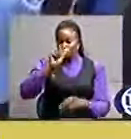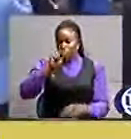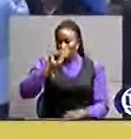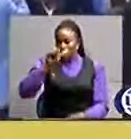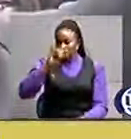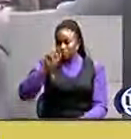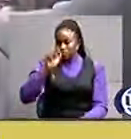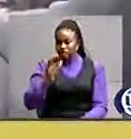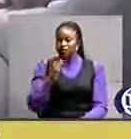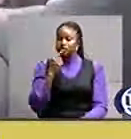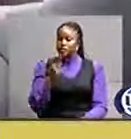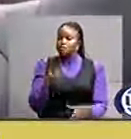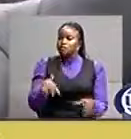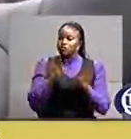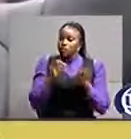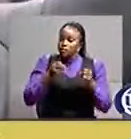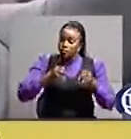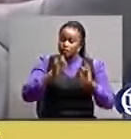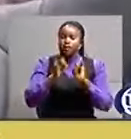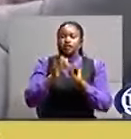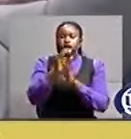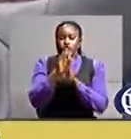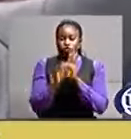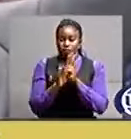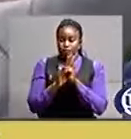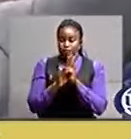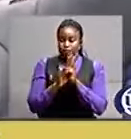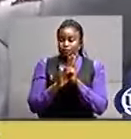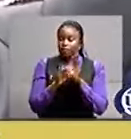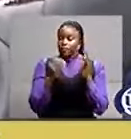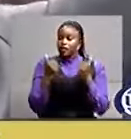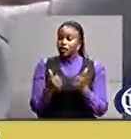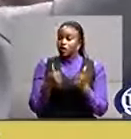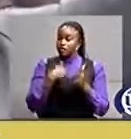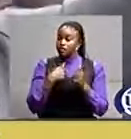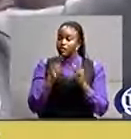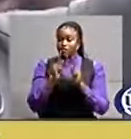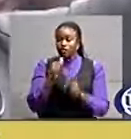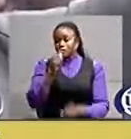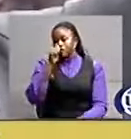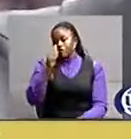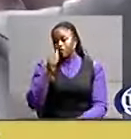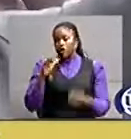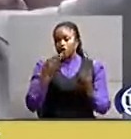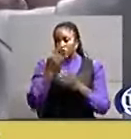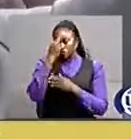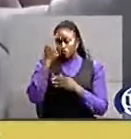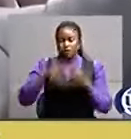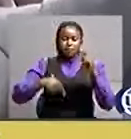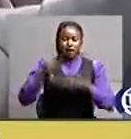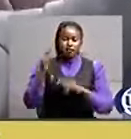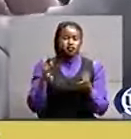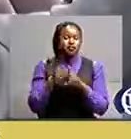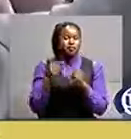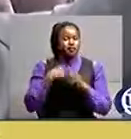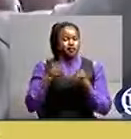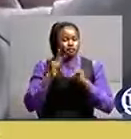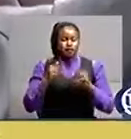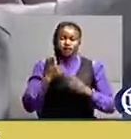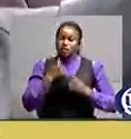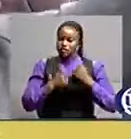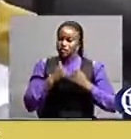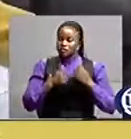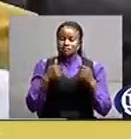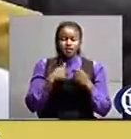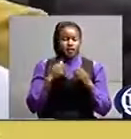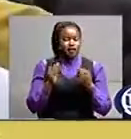curriculum. I am very proud of the aggregates, and at this time, I am so excited. I can't tell how.